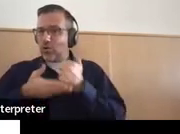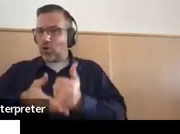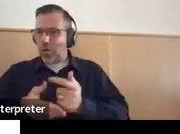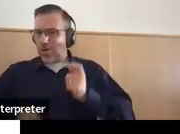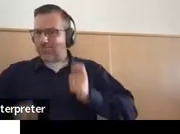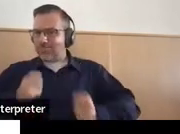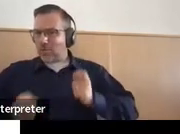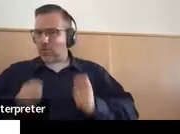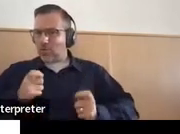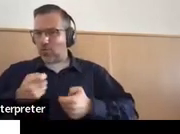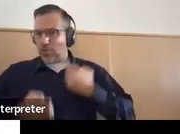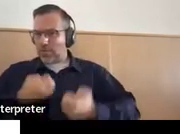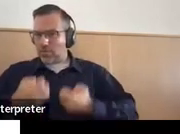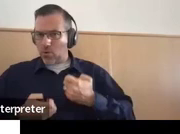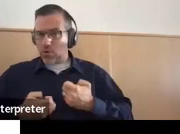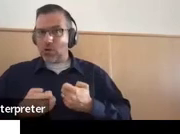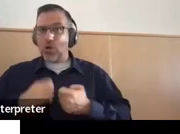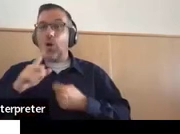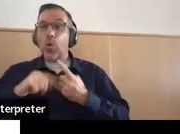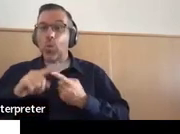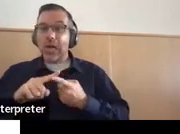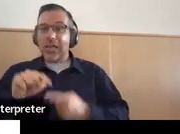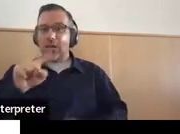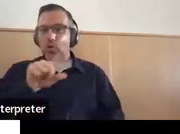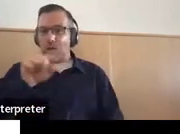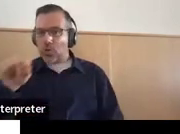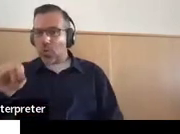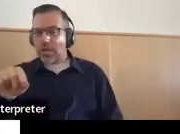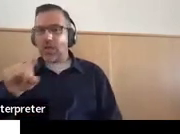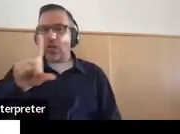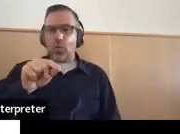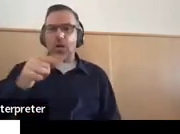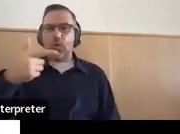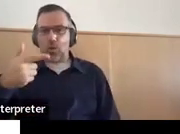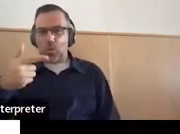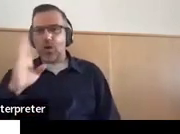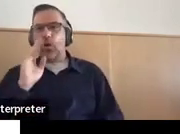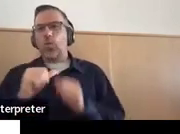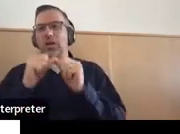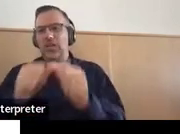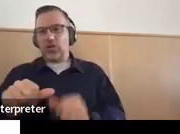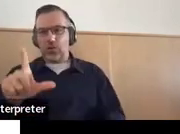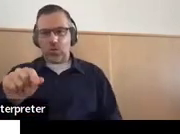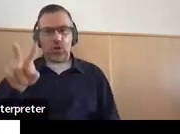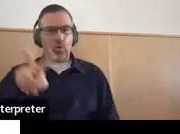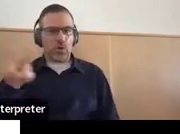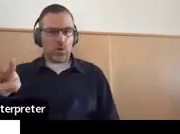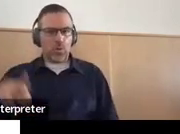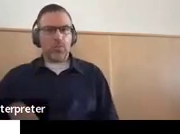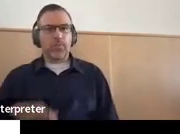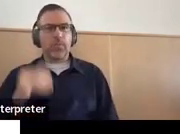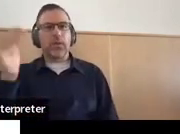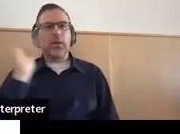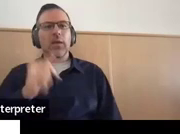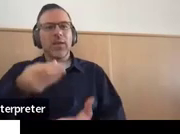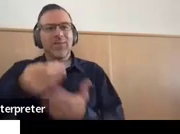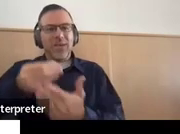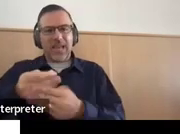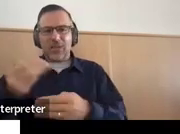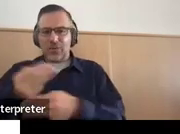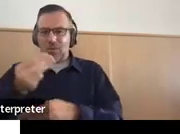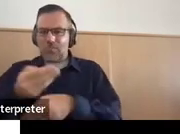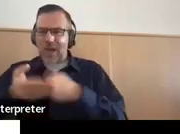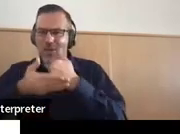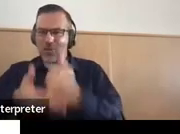2020, 2021, and they're going to continue in 2022. He took financial math to develop financial